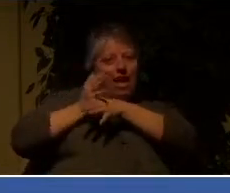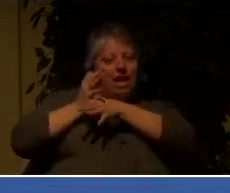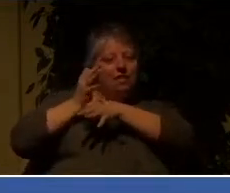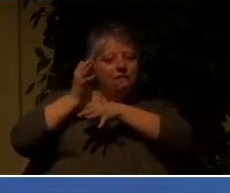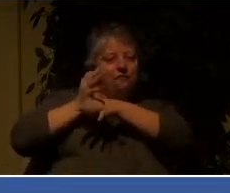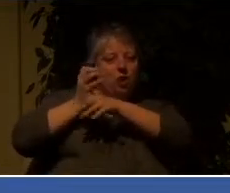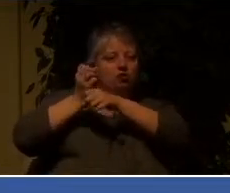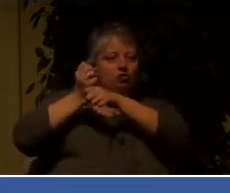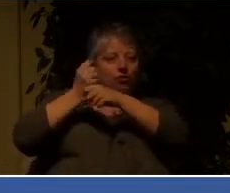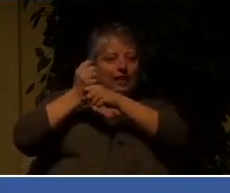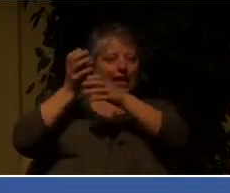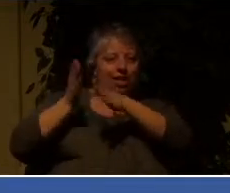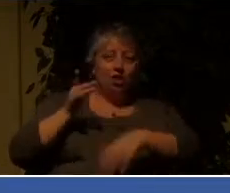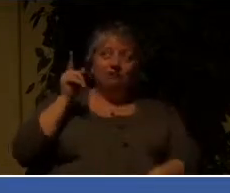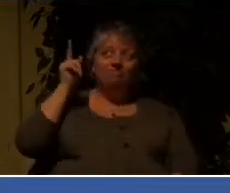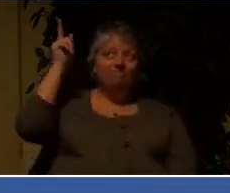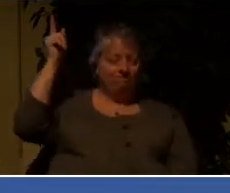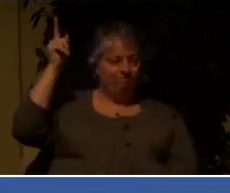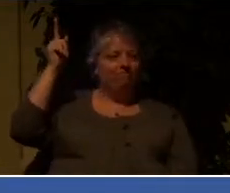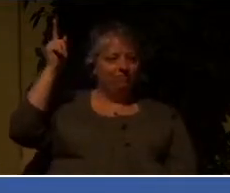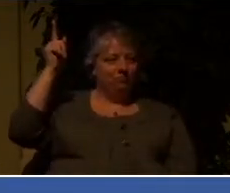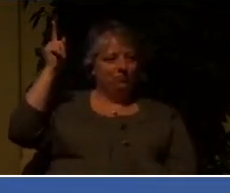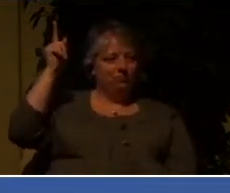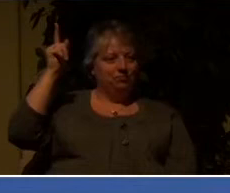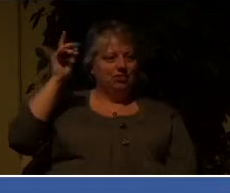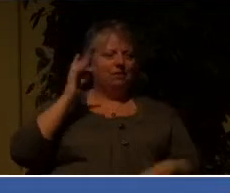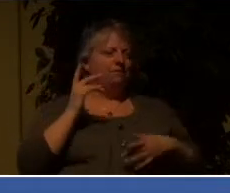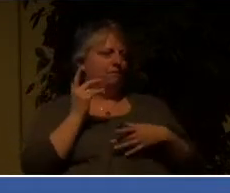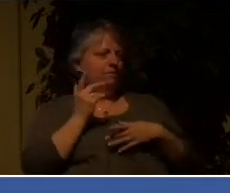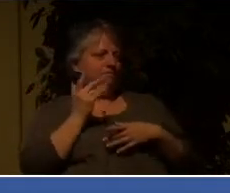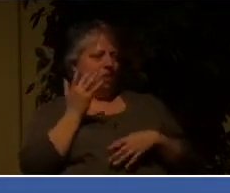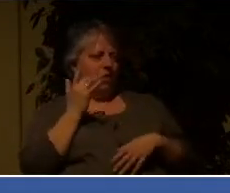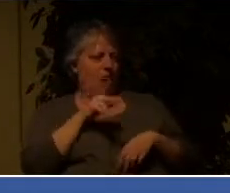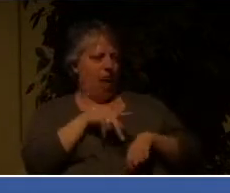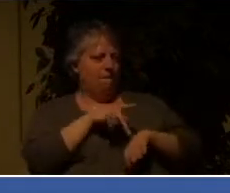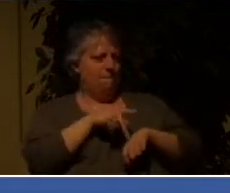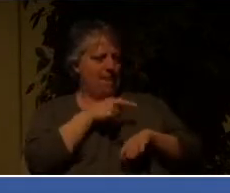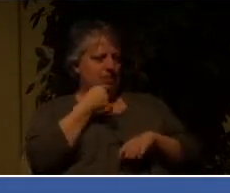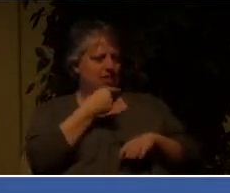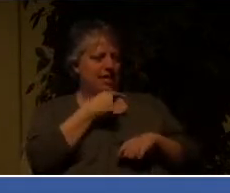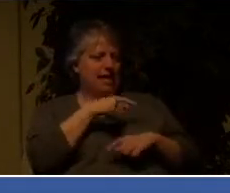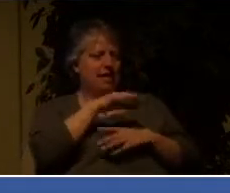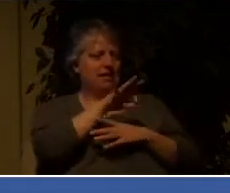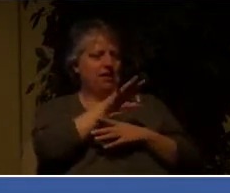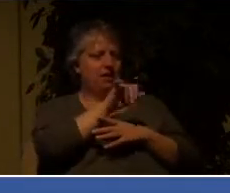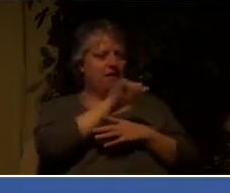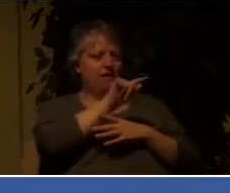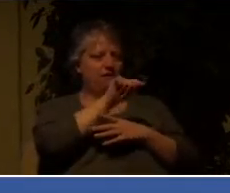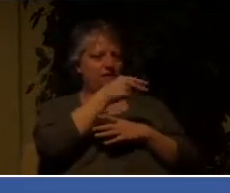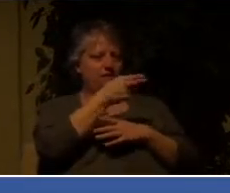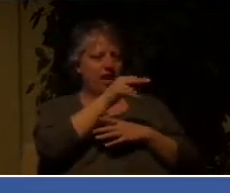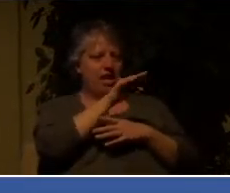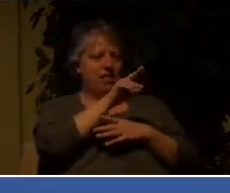And we'll talk in just a little bit about why he uses the words faithful creator.